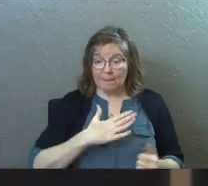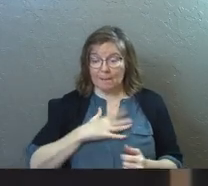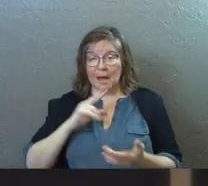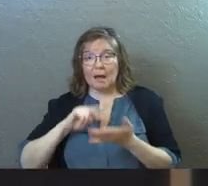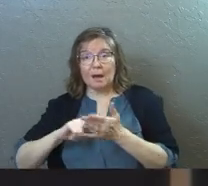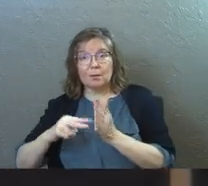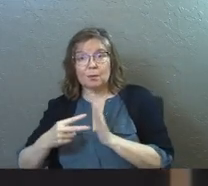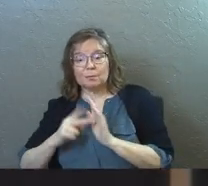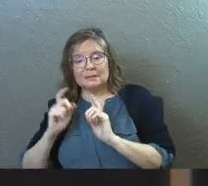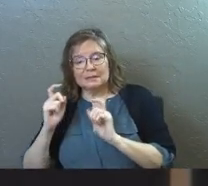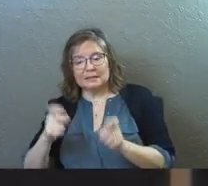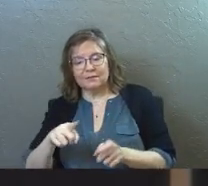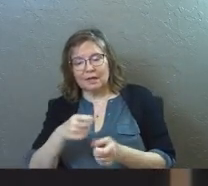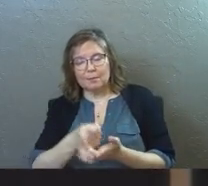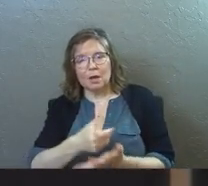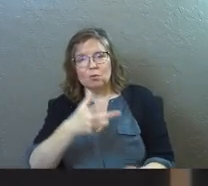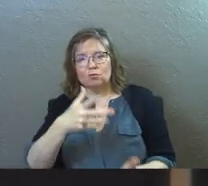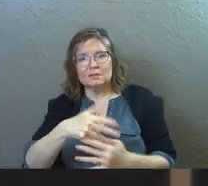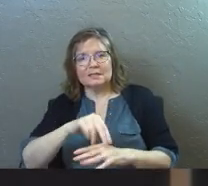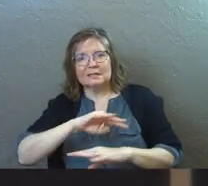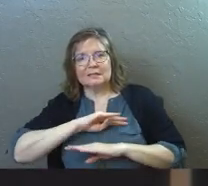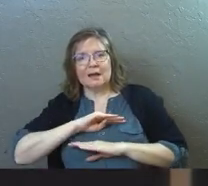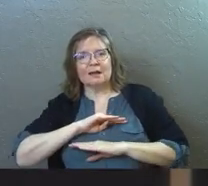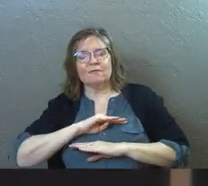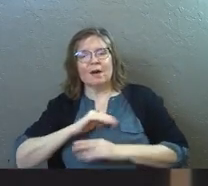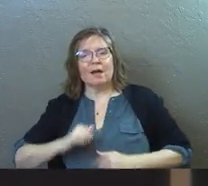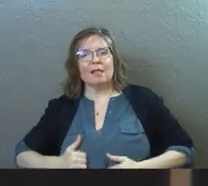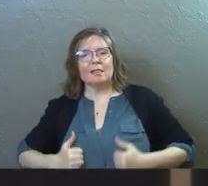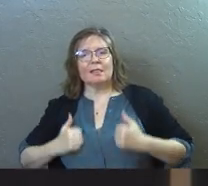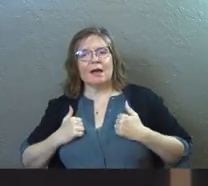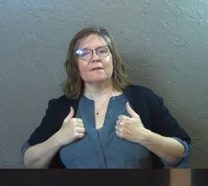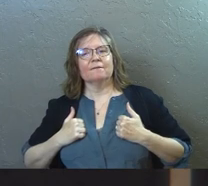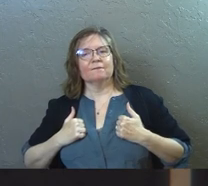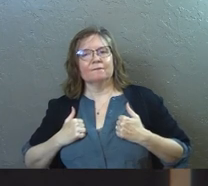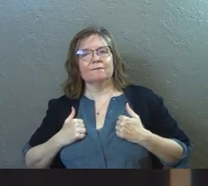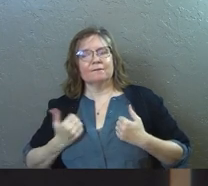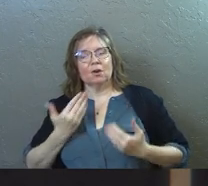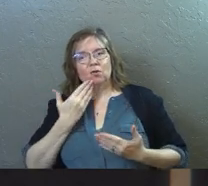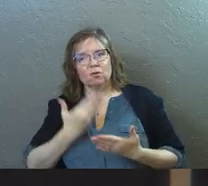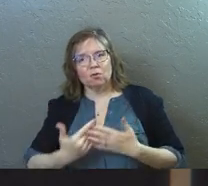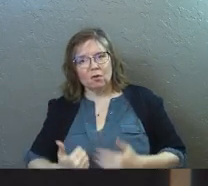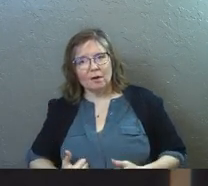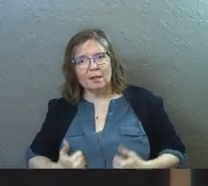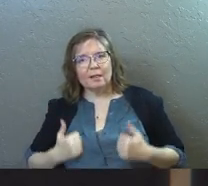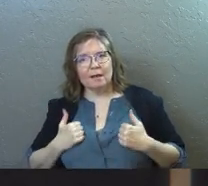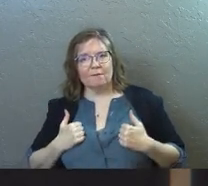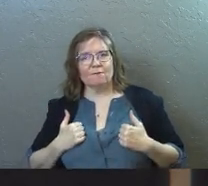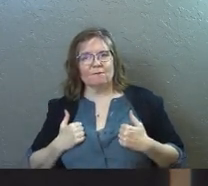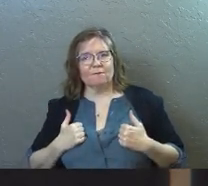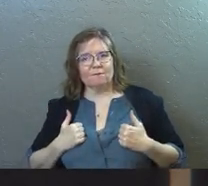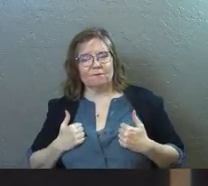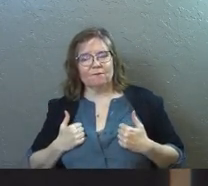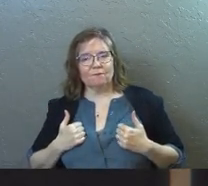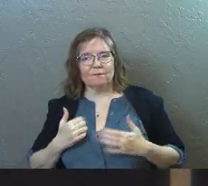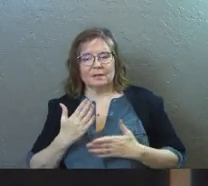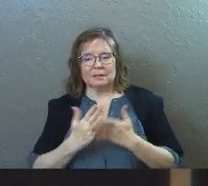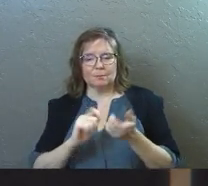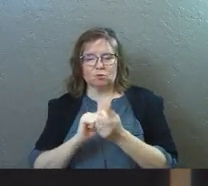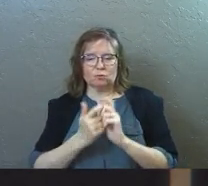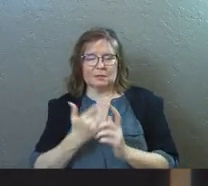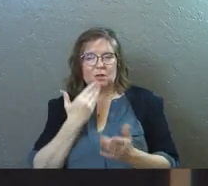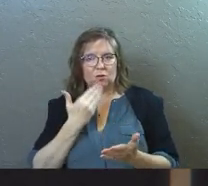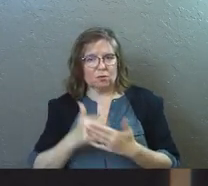My purpose is to give them a rich and satisfying life or to give them life and give it abundantly, some of your translations